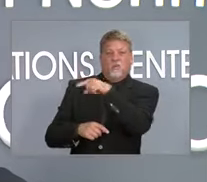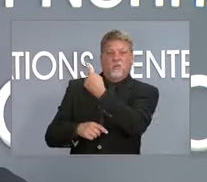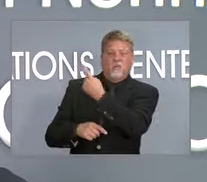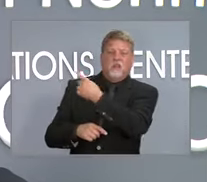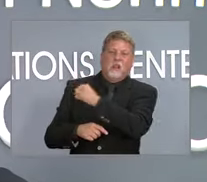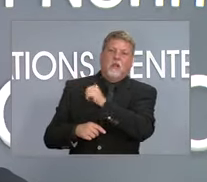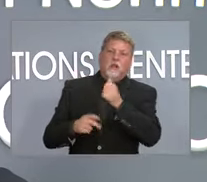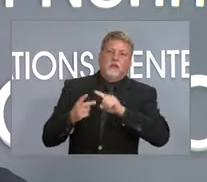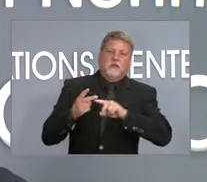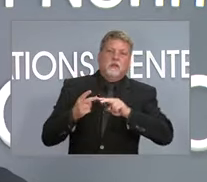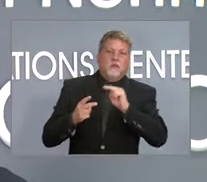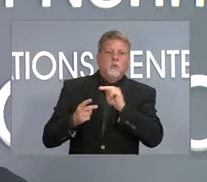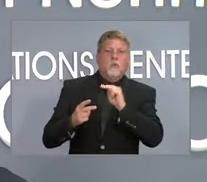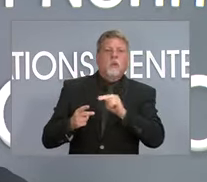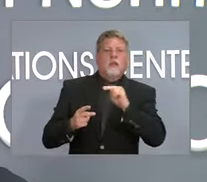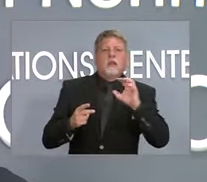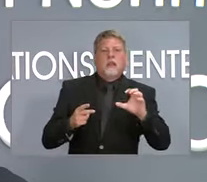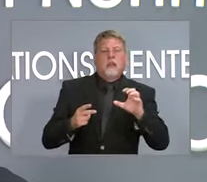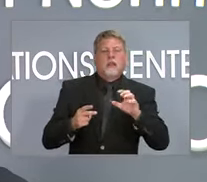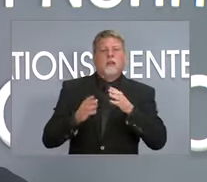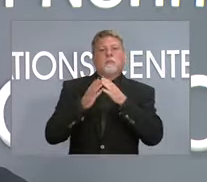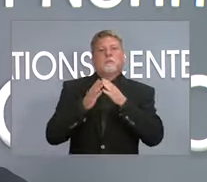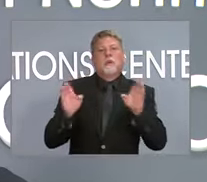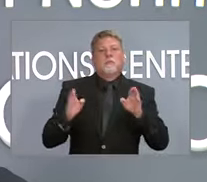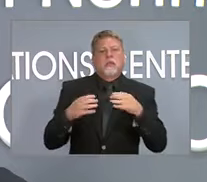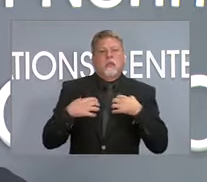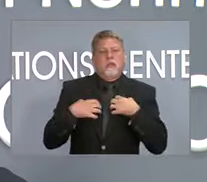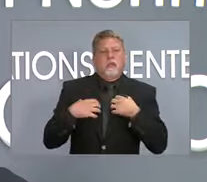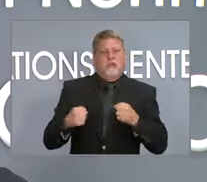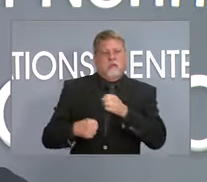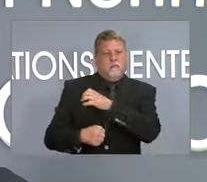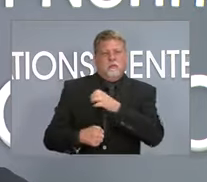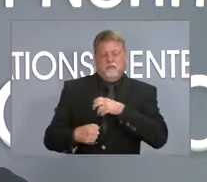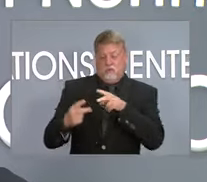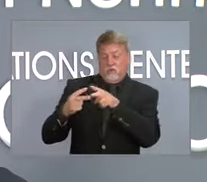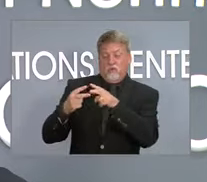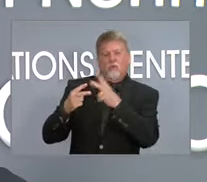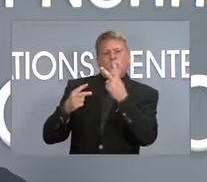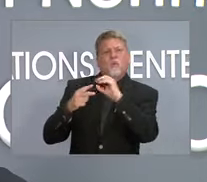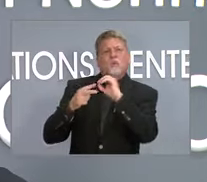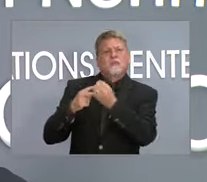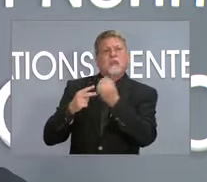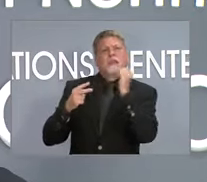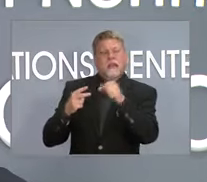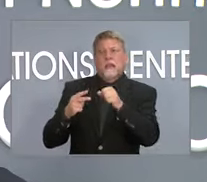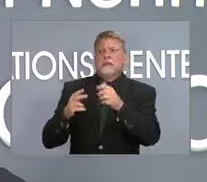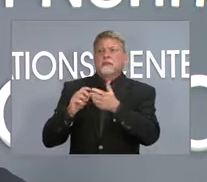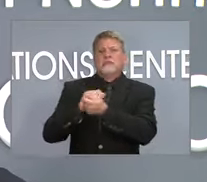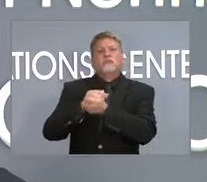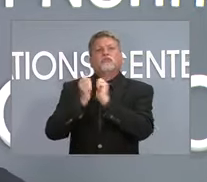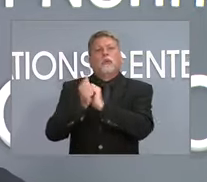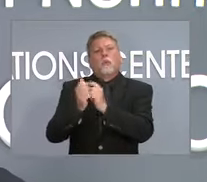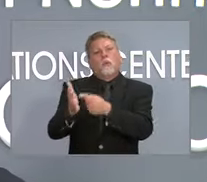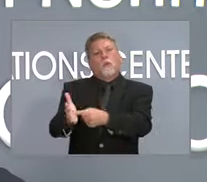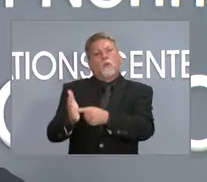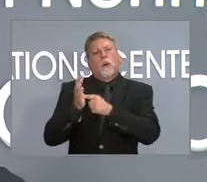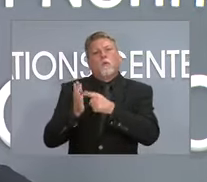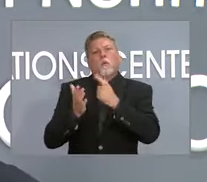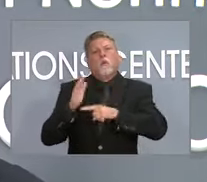Commission that can change K-12 immunization requirements. So I wanted to know if your office or